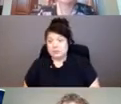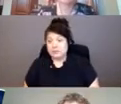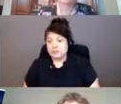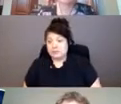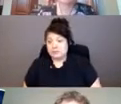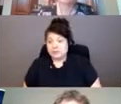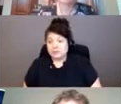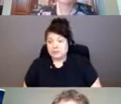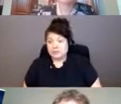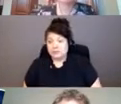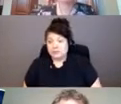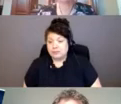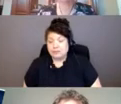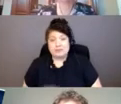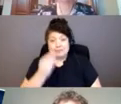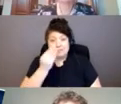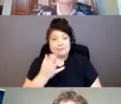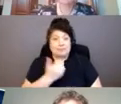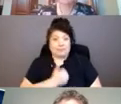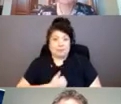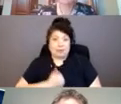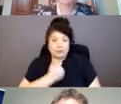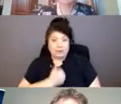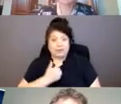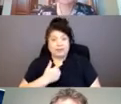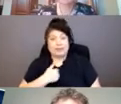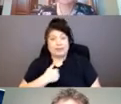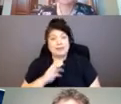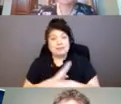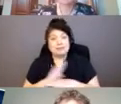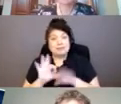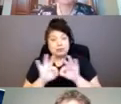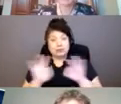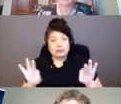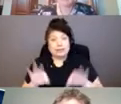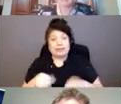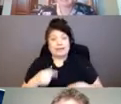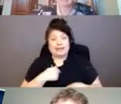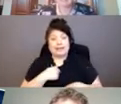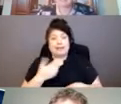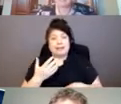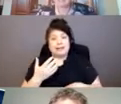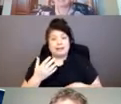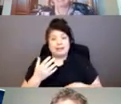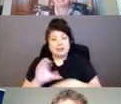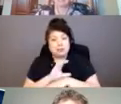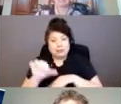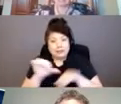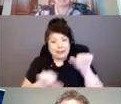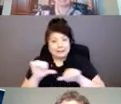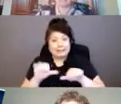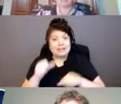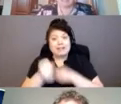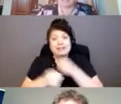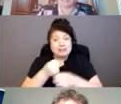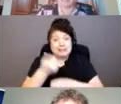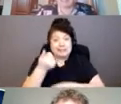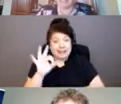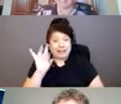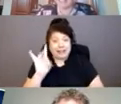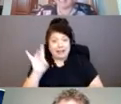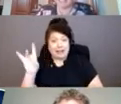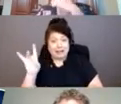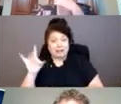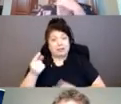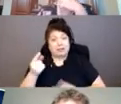I have a, I have to apologize. I have a business degree with a major in computer science from 1988, which means I have to get my